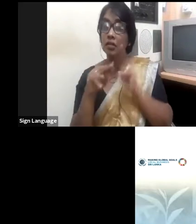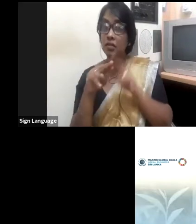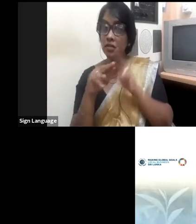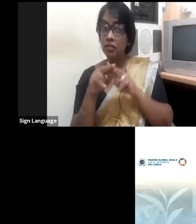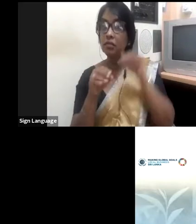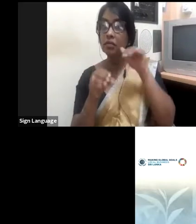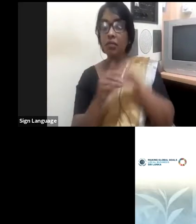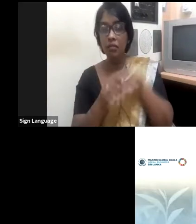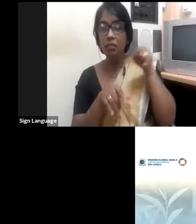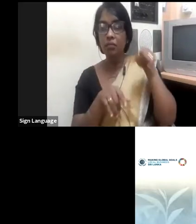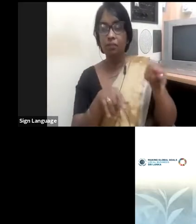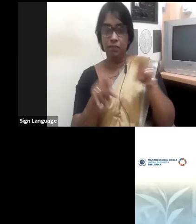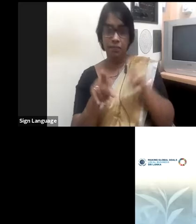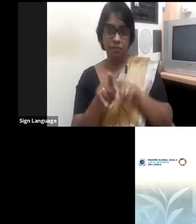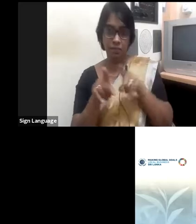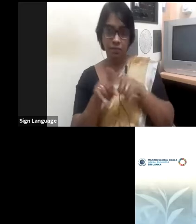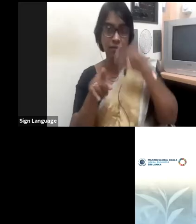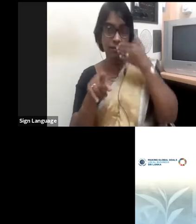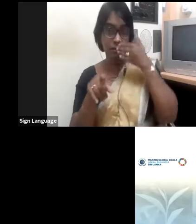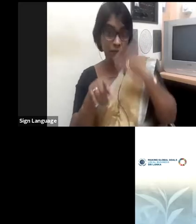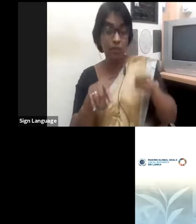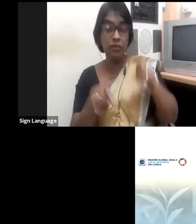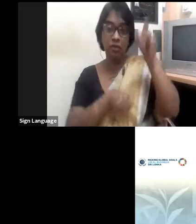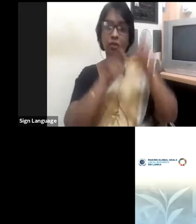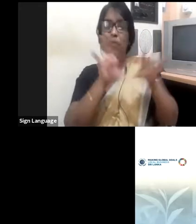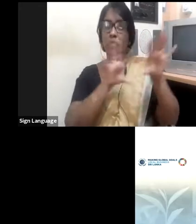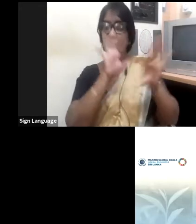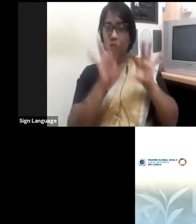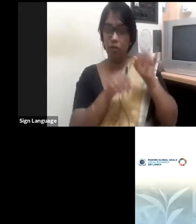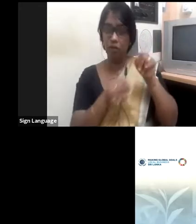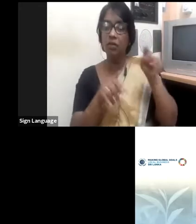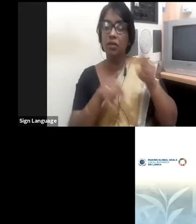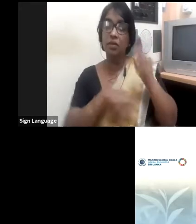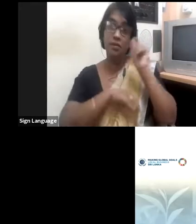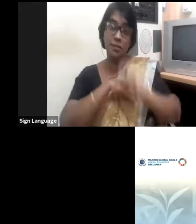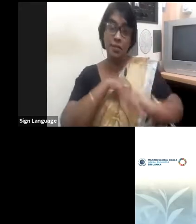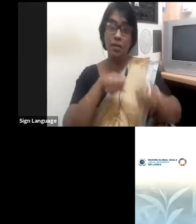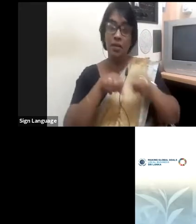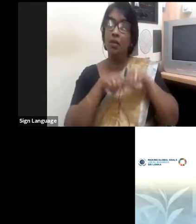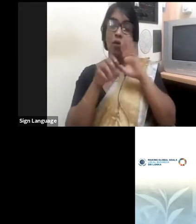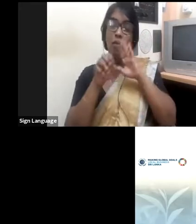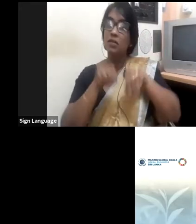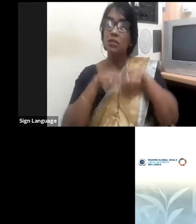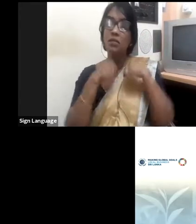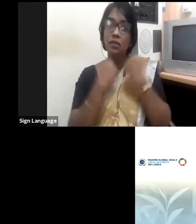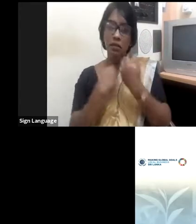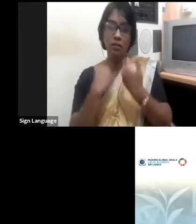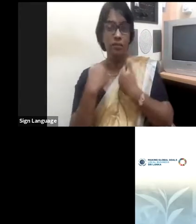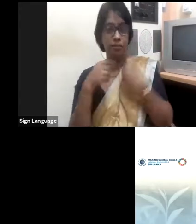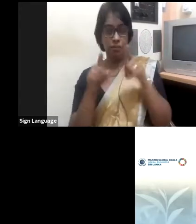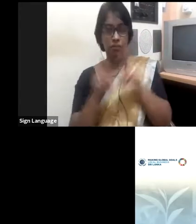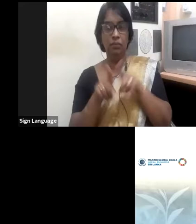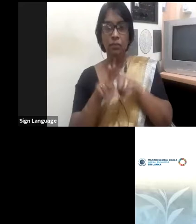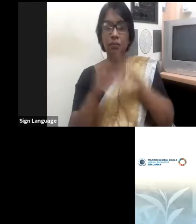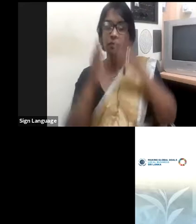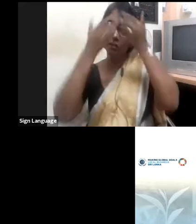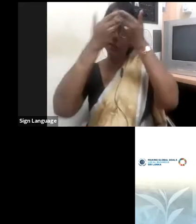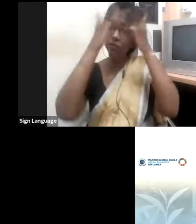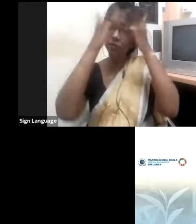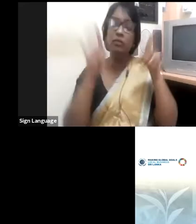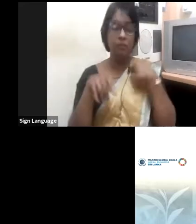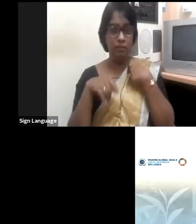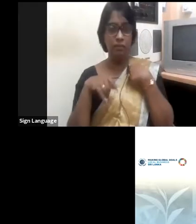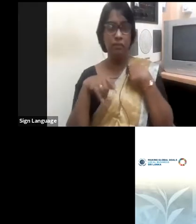important that as an organization we are very open to spend the effort to mentor, coach